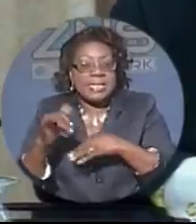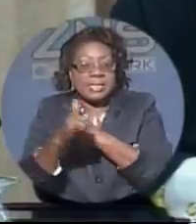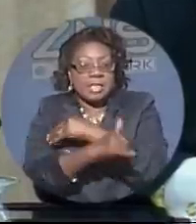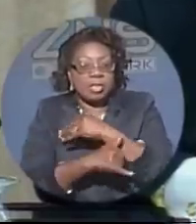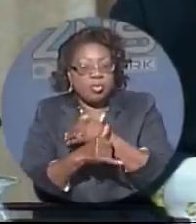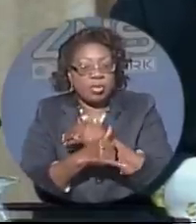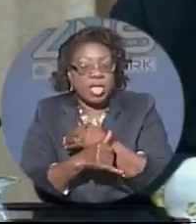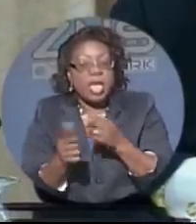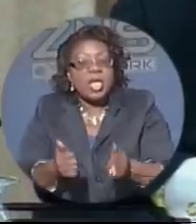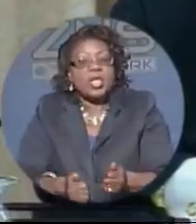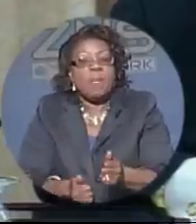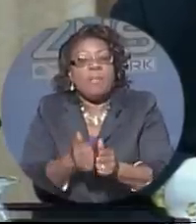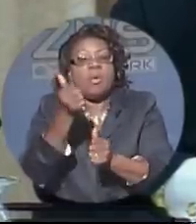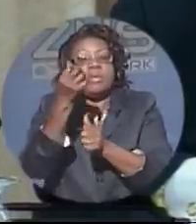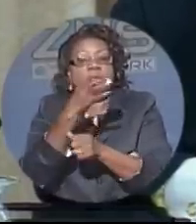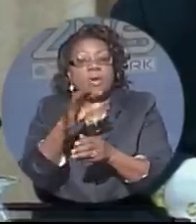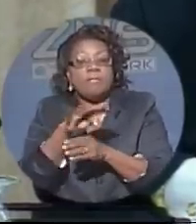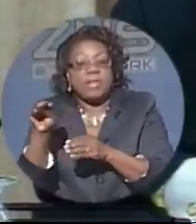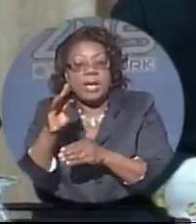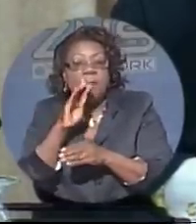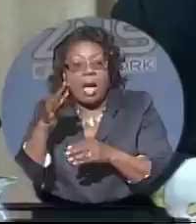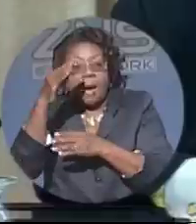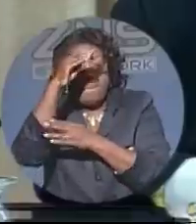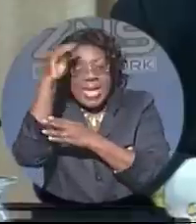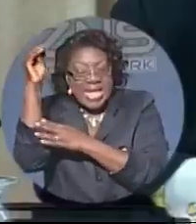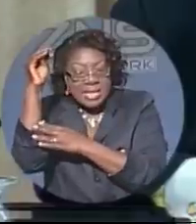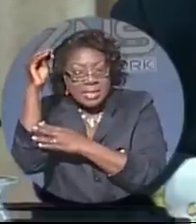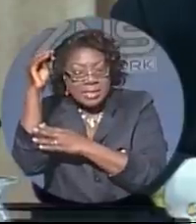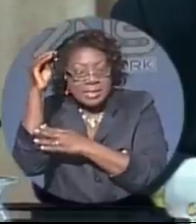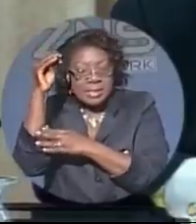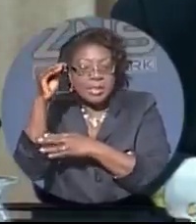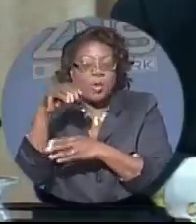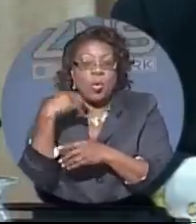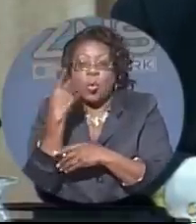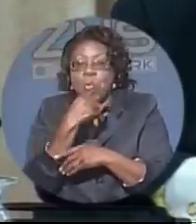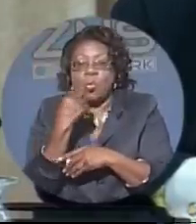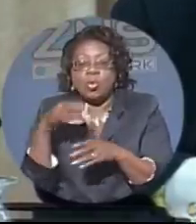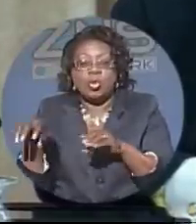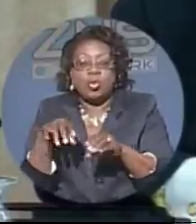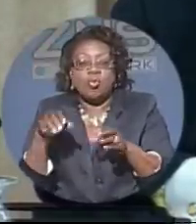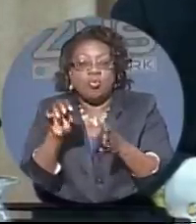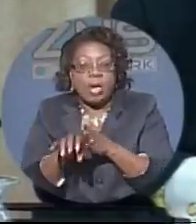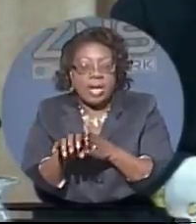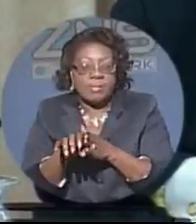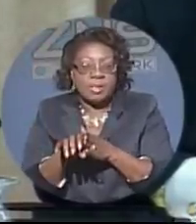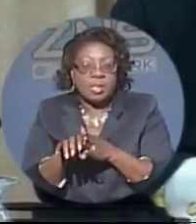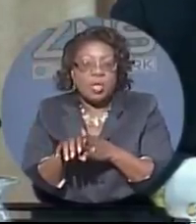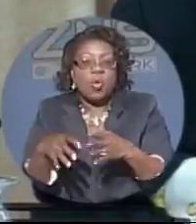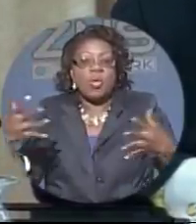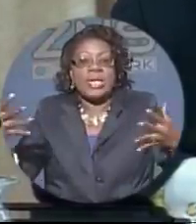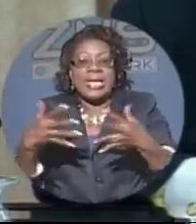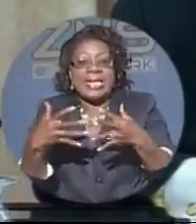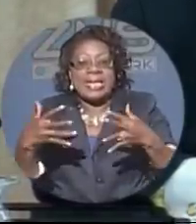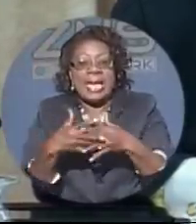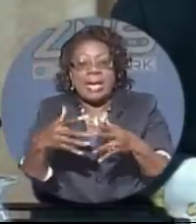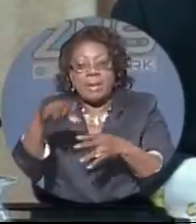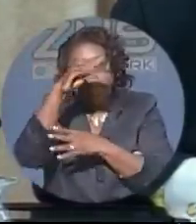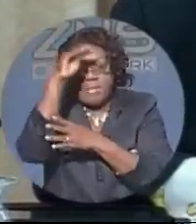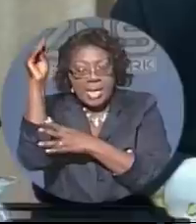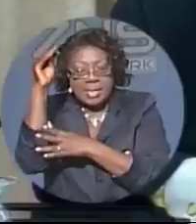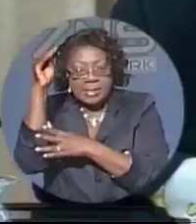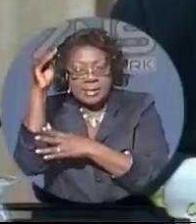% of all gang members are males. 92% of all locked up in prison are males.